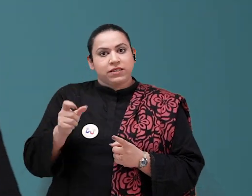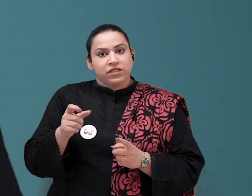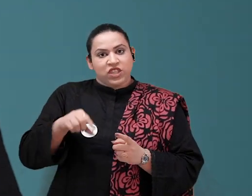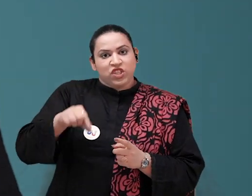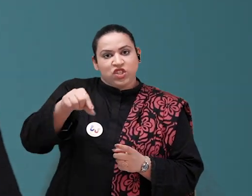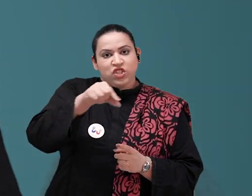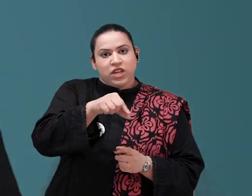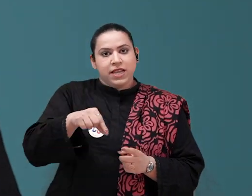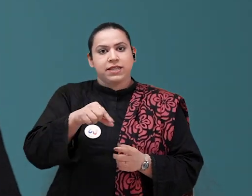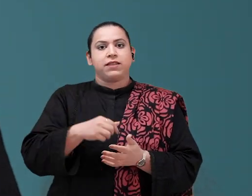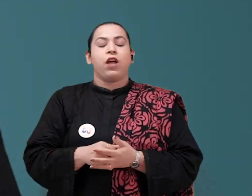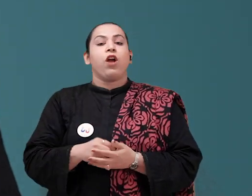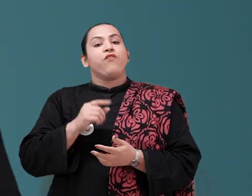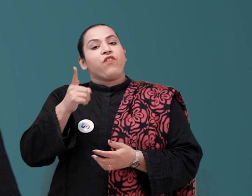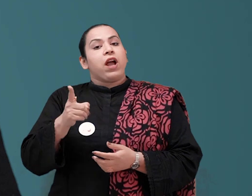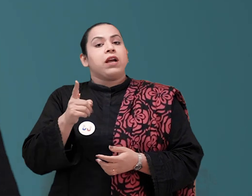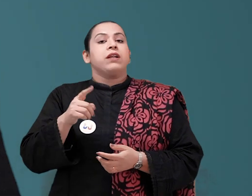chess.